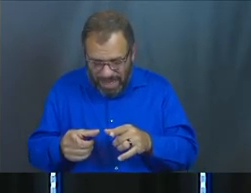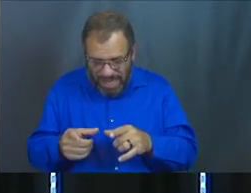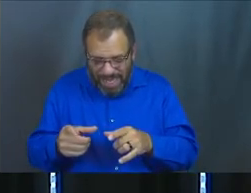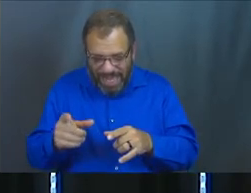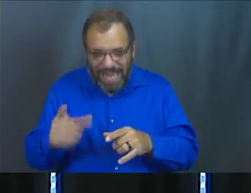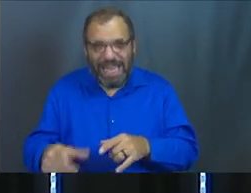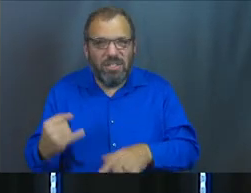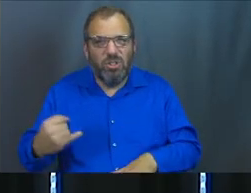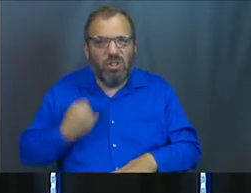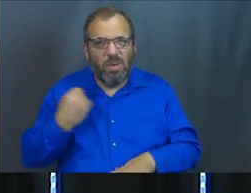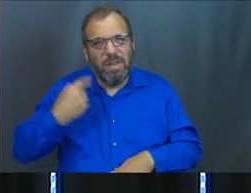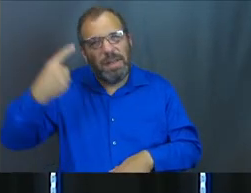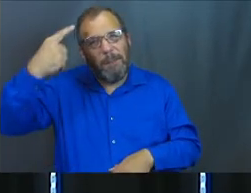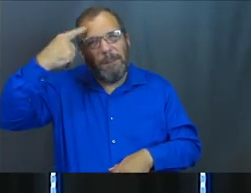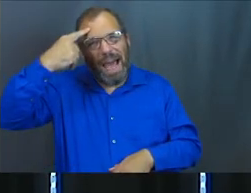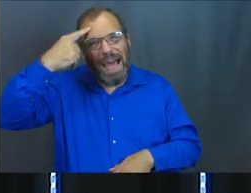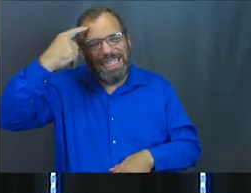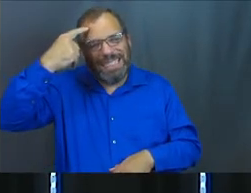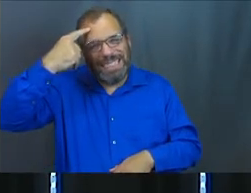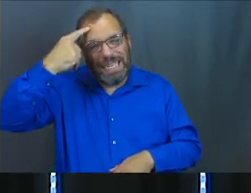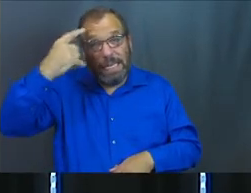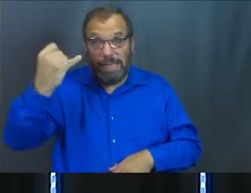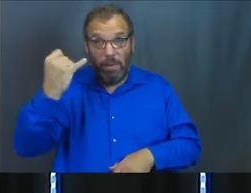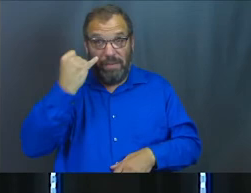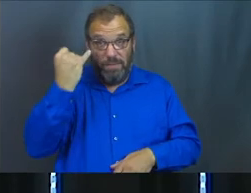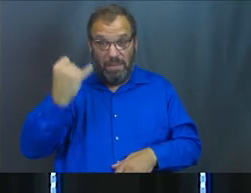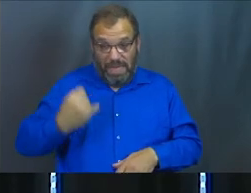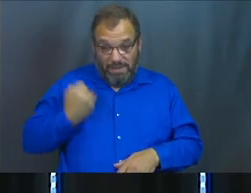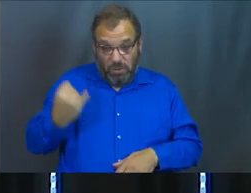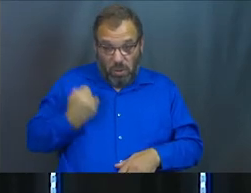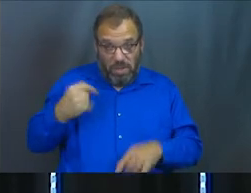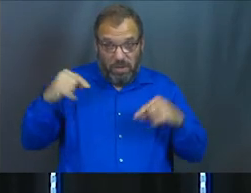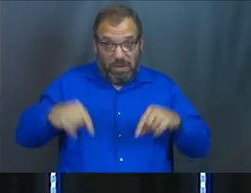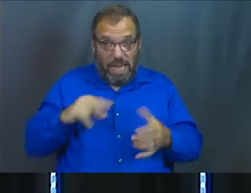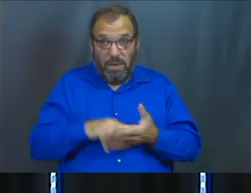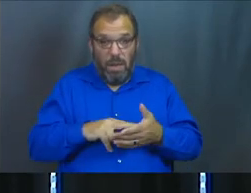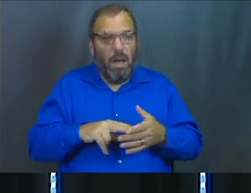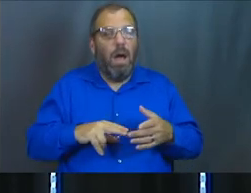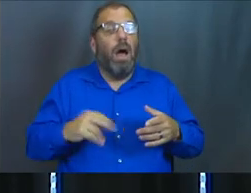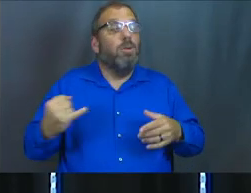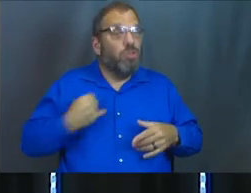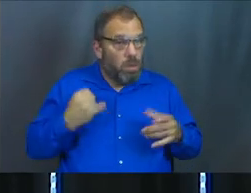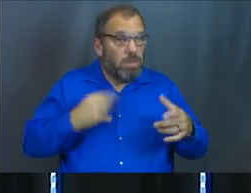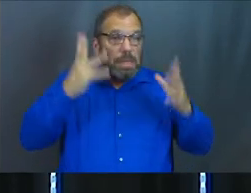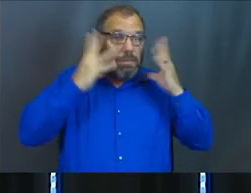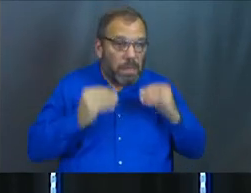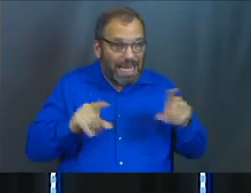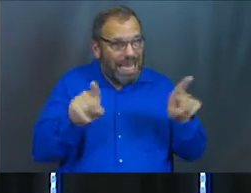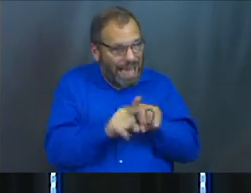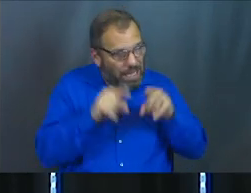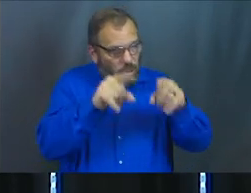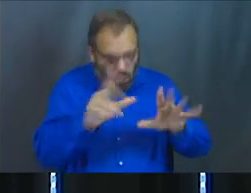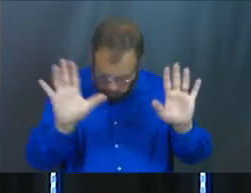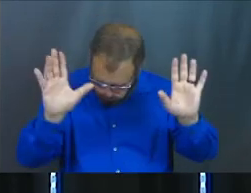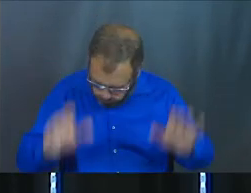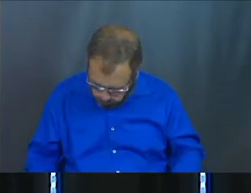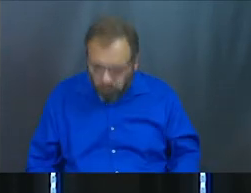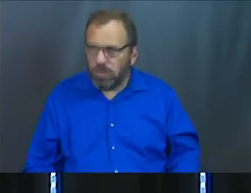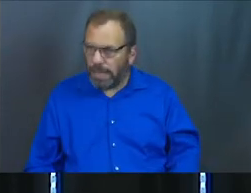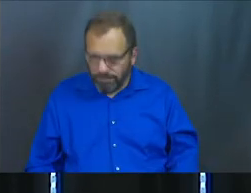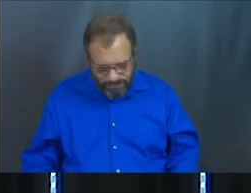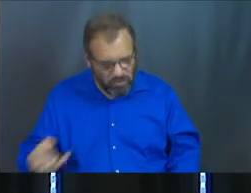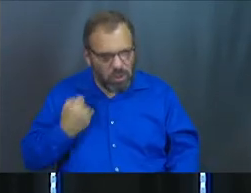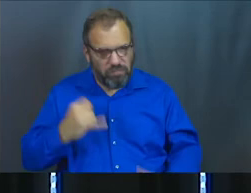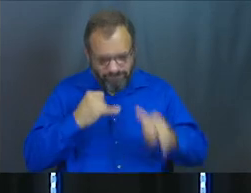of Joseph. And I think if Joseph were standing here today and you were saying, Joseph, we've all had dark nights of the soul and